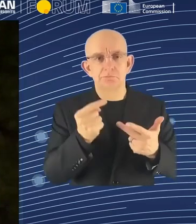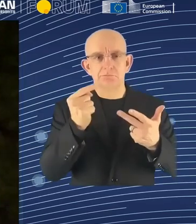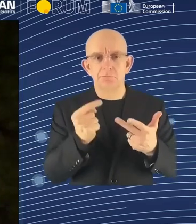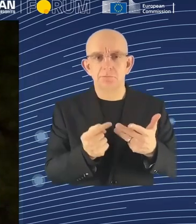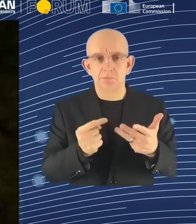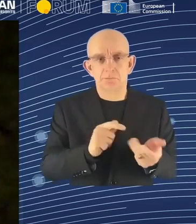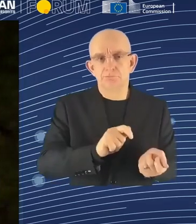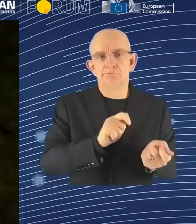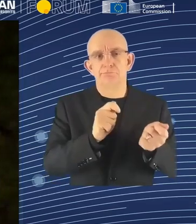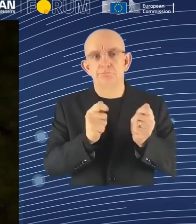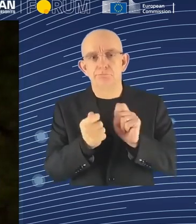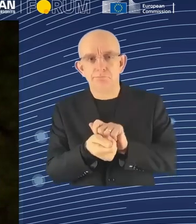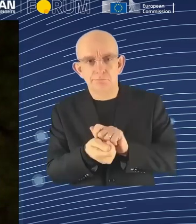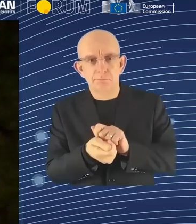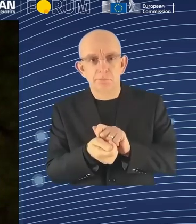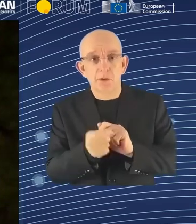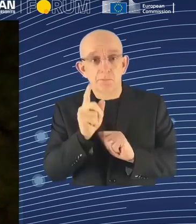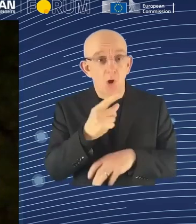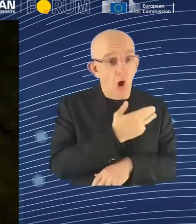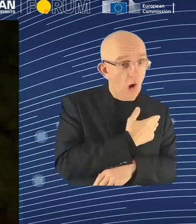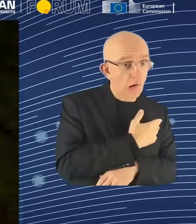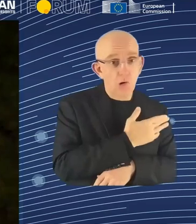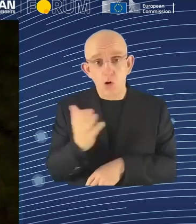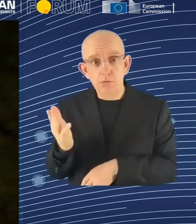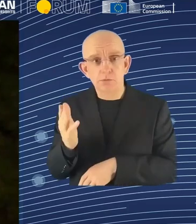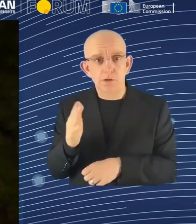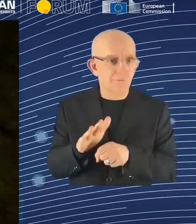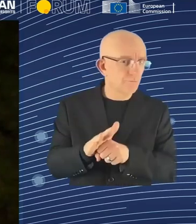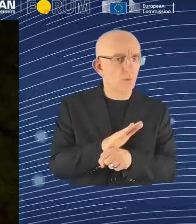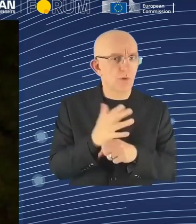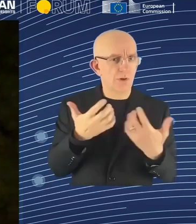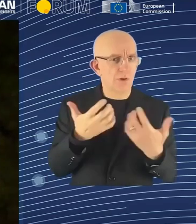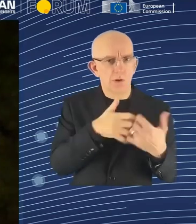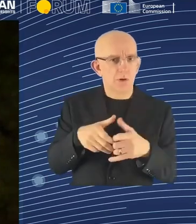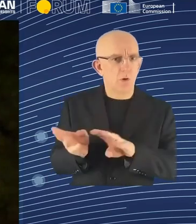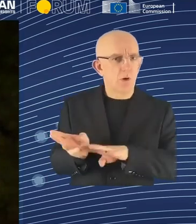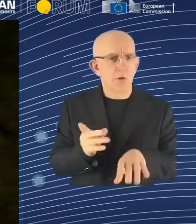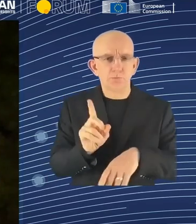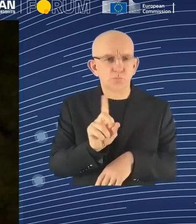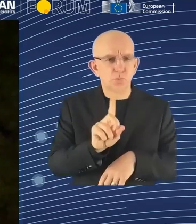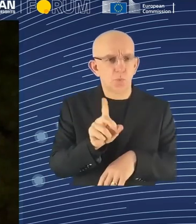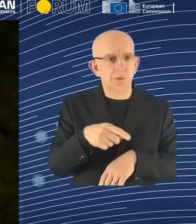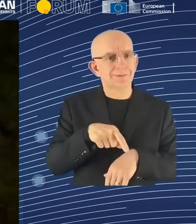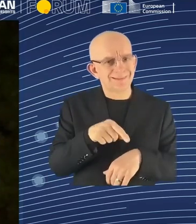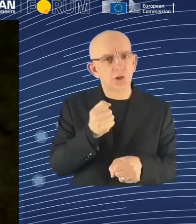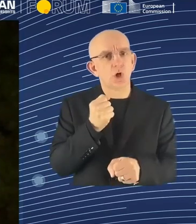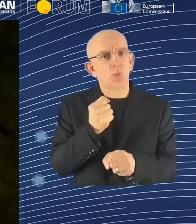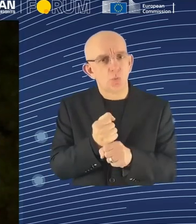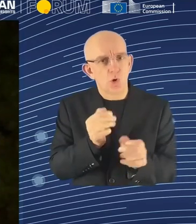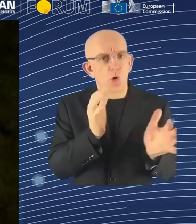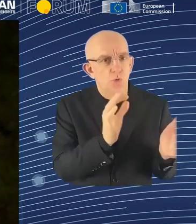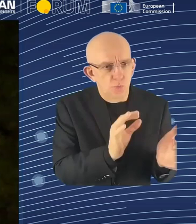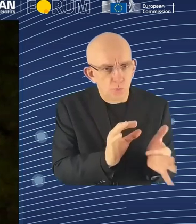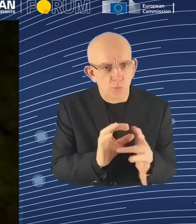We do see industries that are more impacted than others, like, for example, some segment in financial services